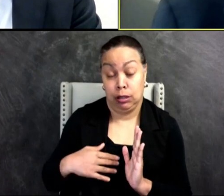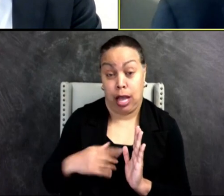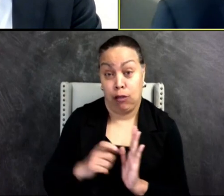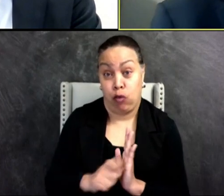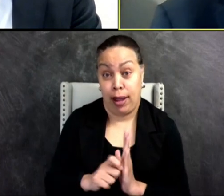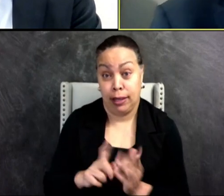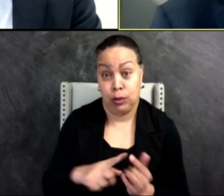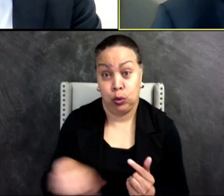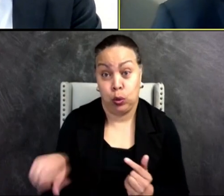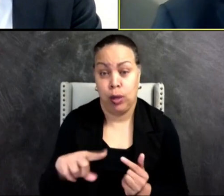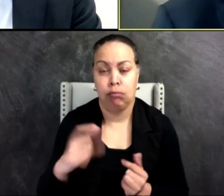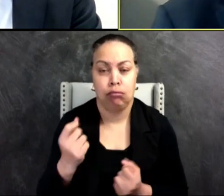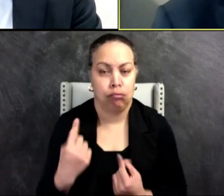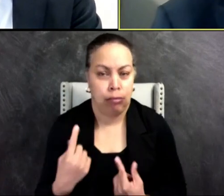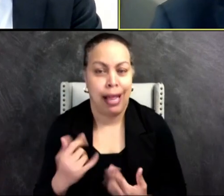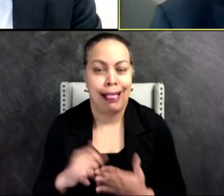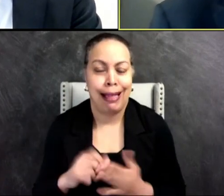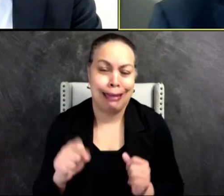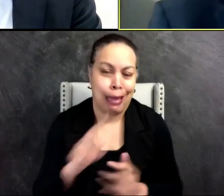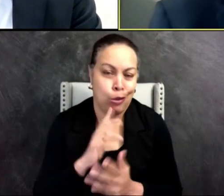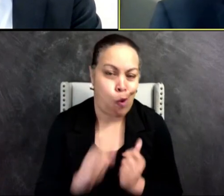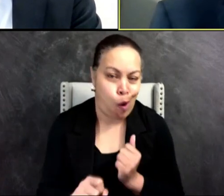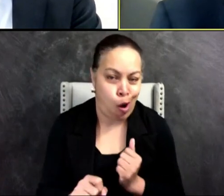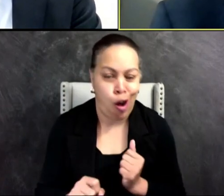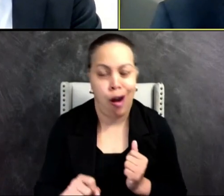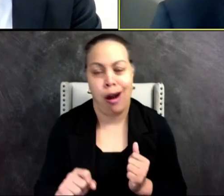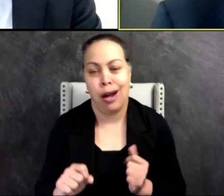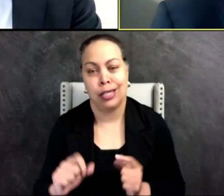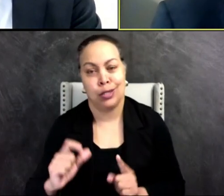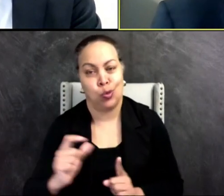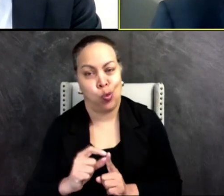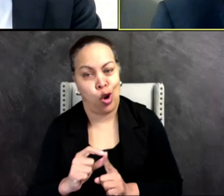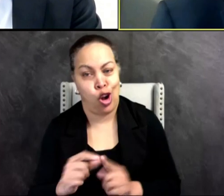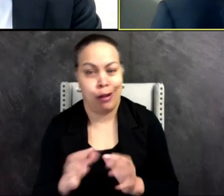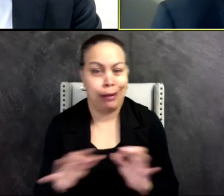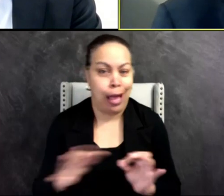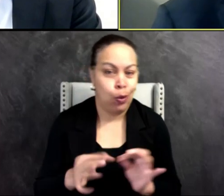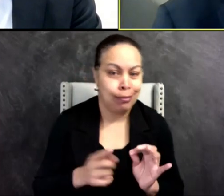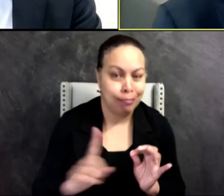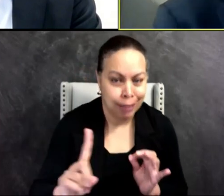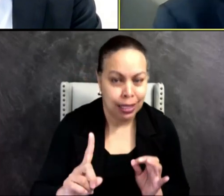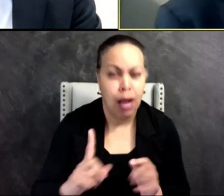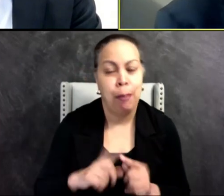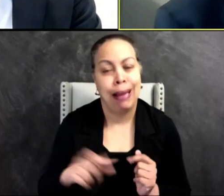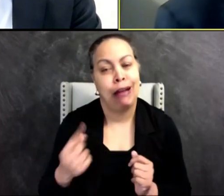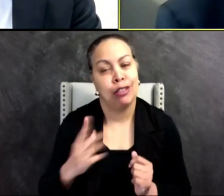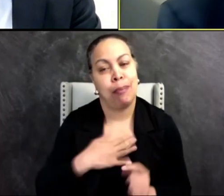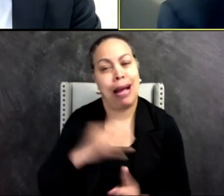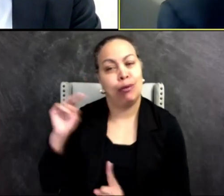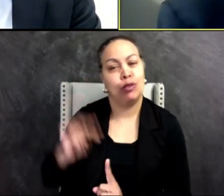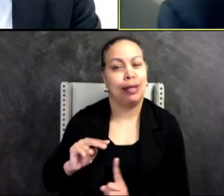understood, even though it was harsh and crude and offensive, where I was coming from.